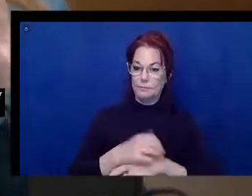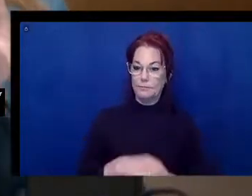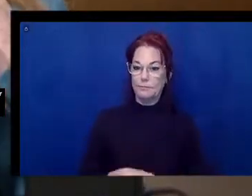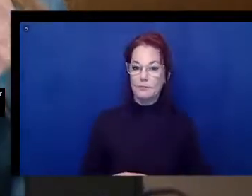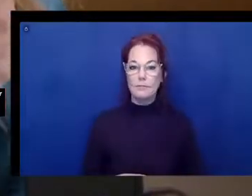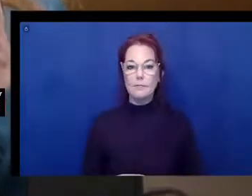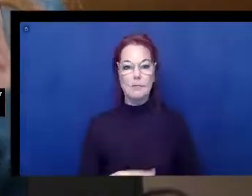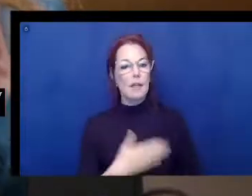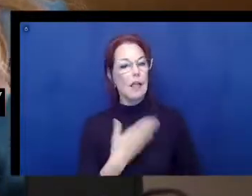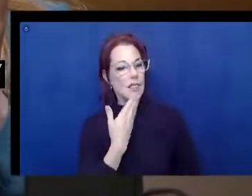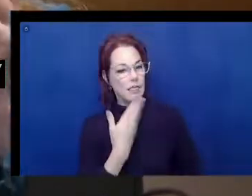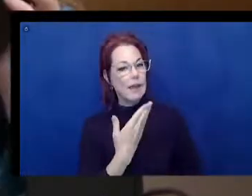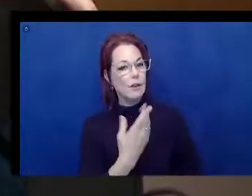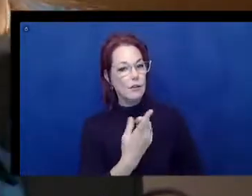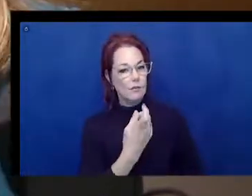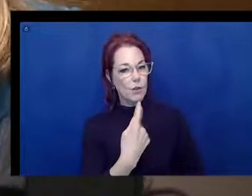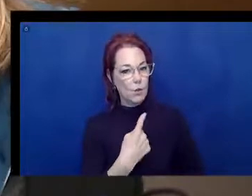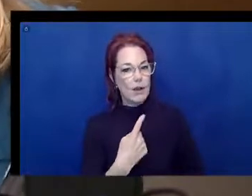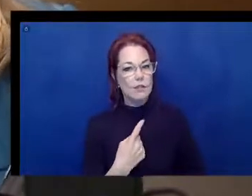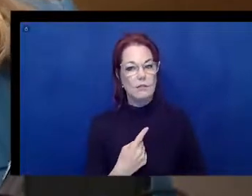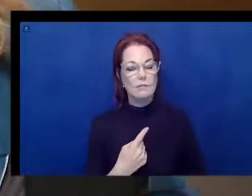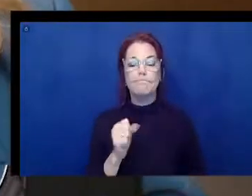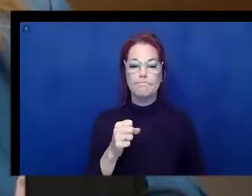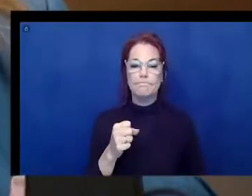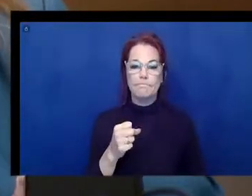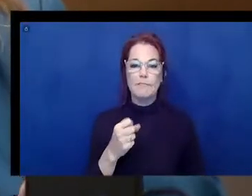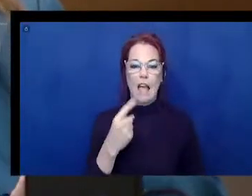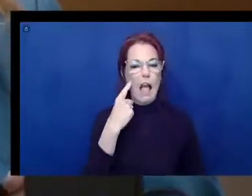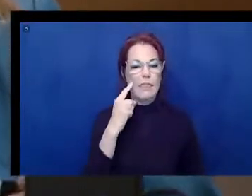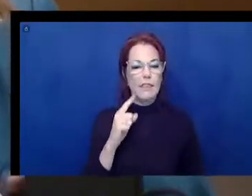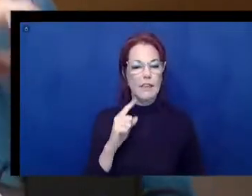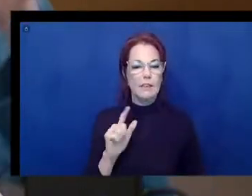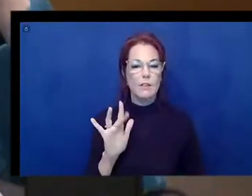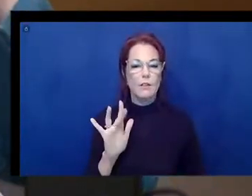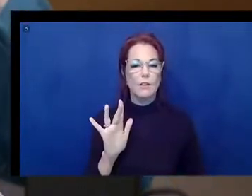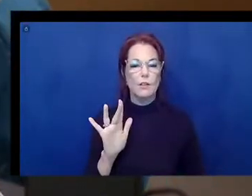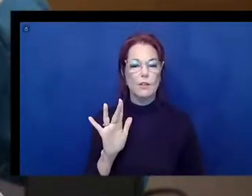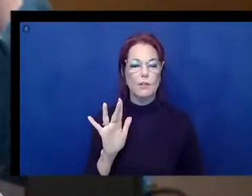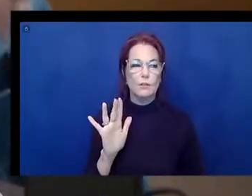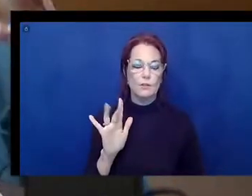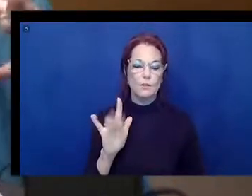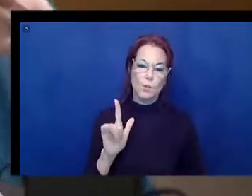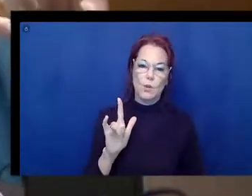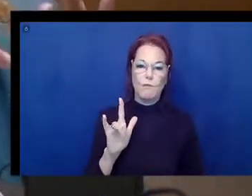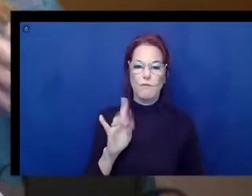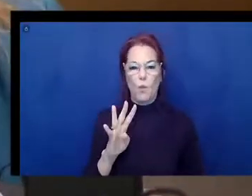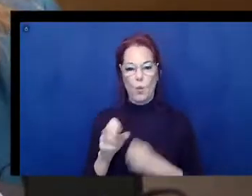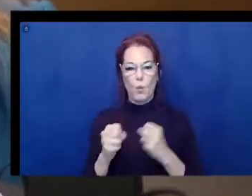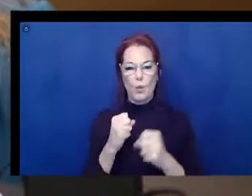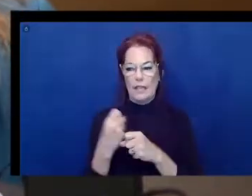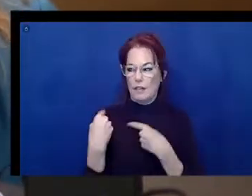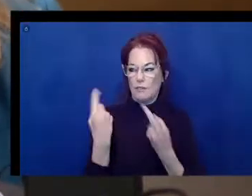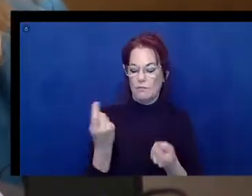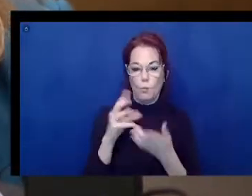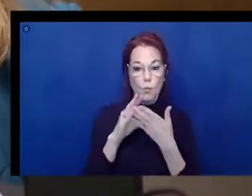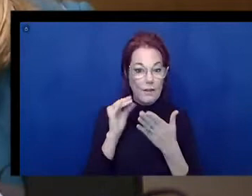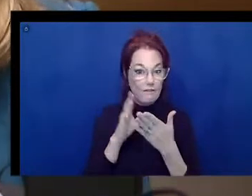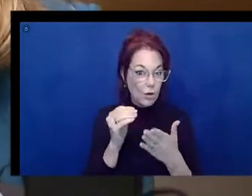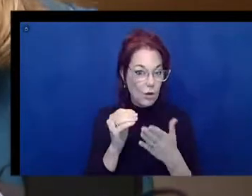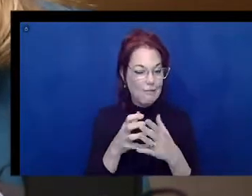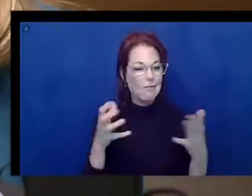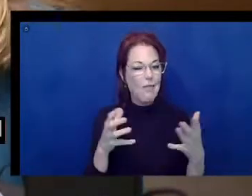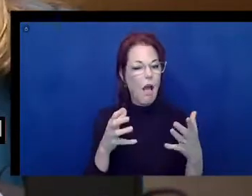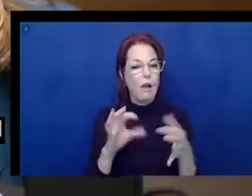learned a great deal over the last 24 years about how implementation of accessibility in